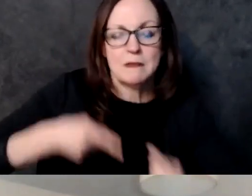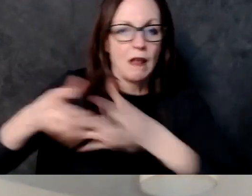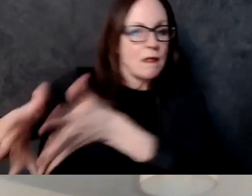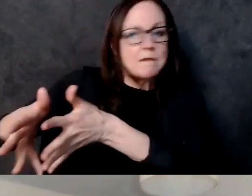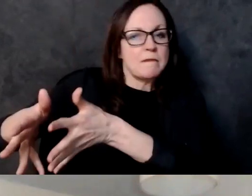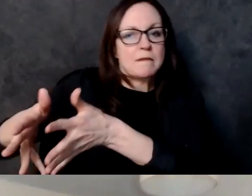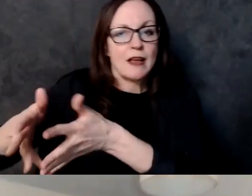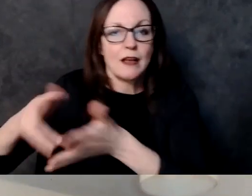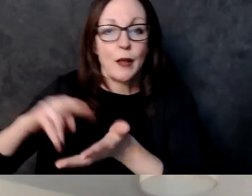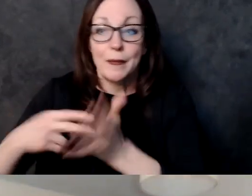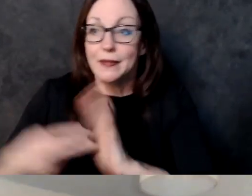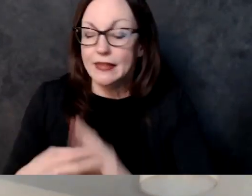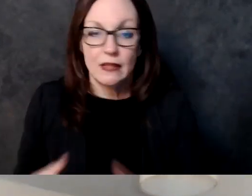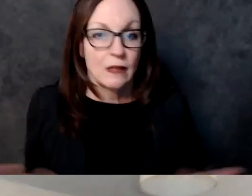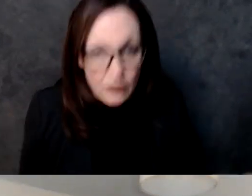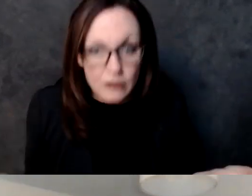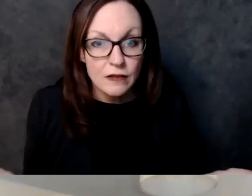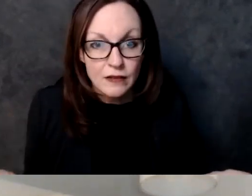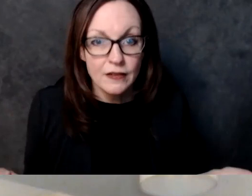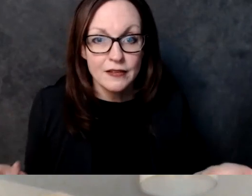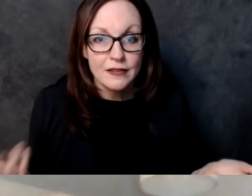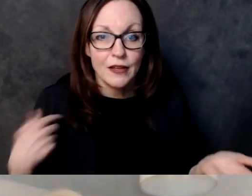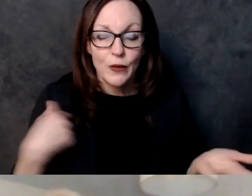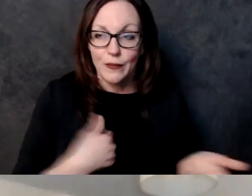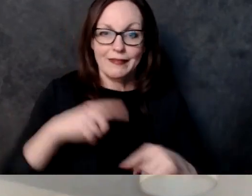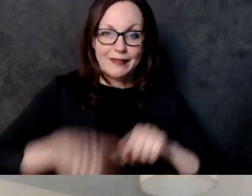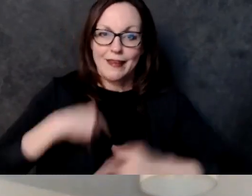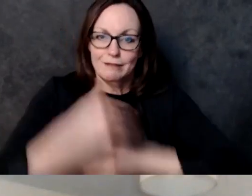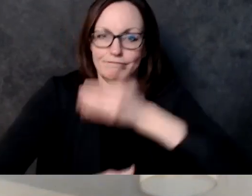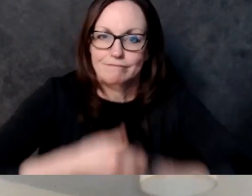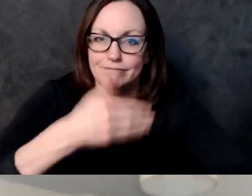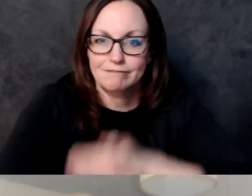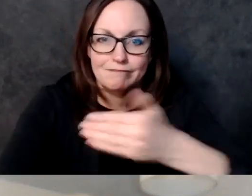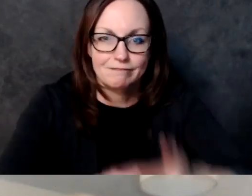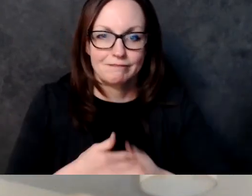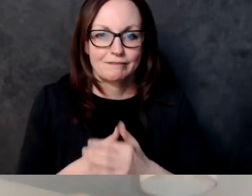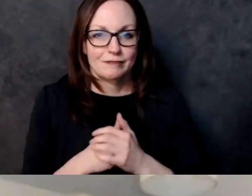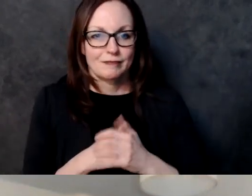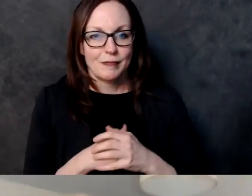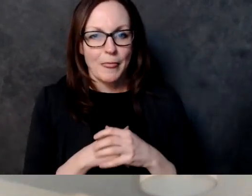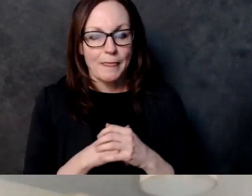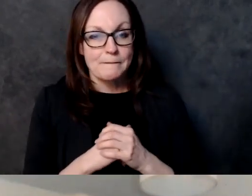our own hands and really push these policies that are going to change people's hearts and minds